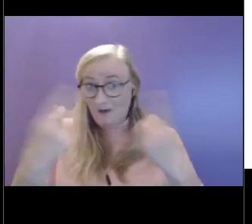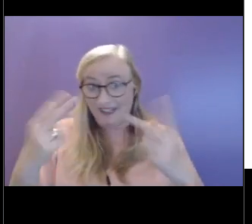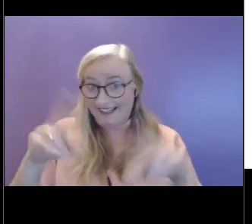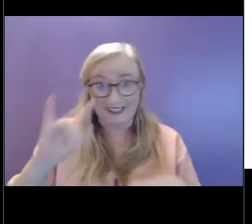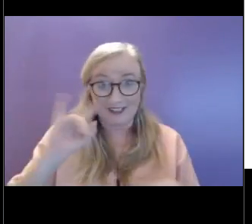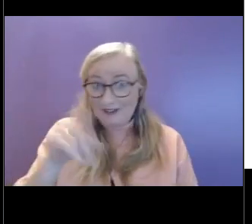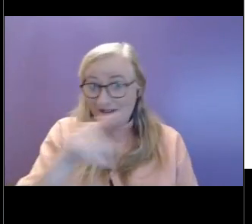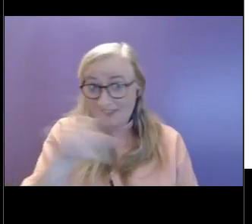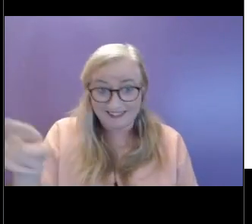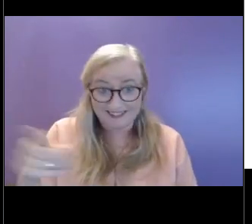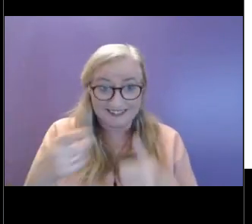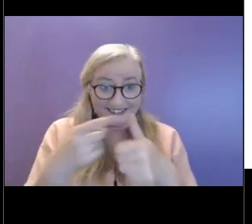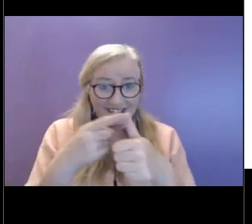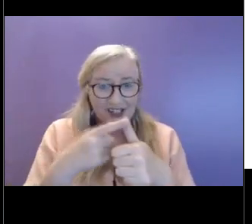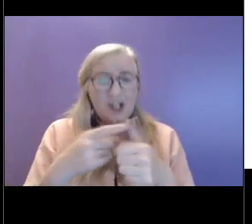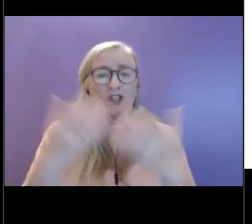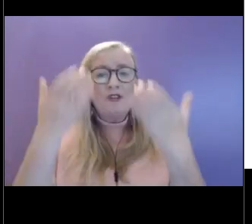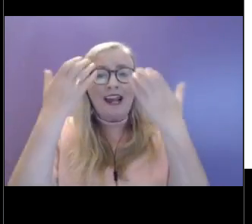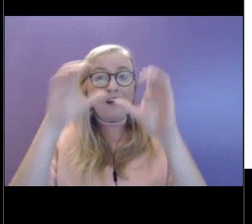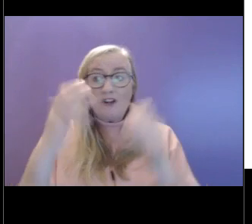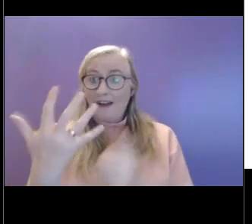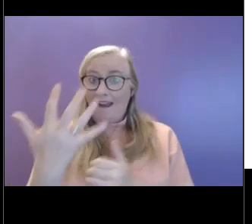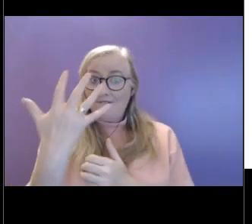Five things you can see around you.